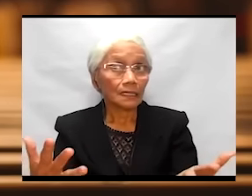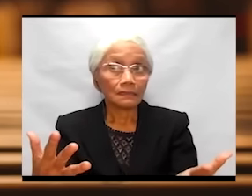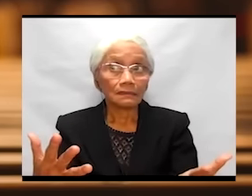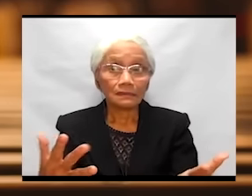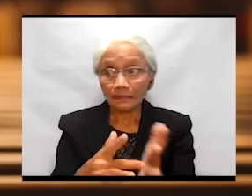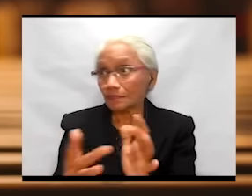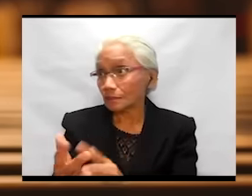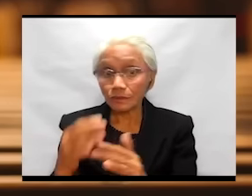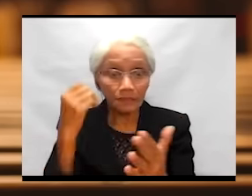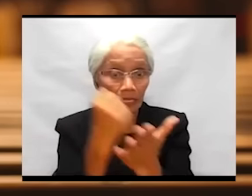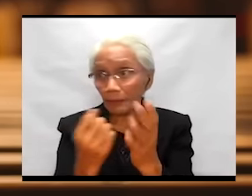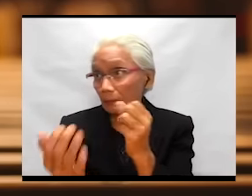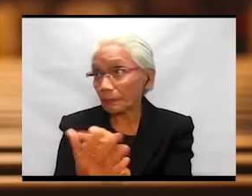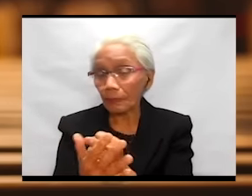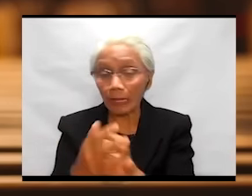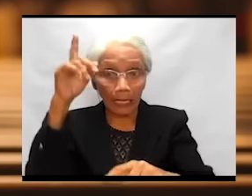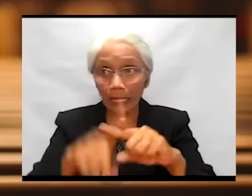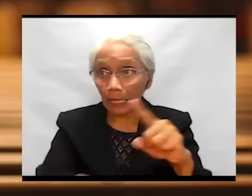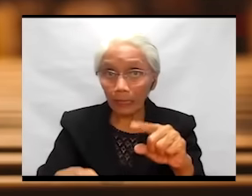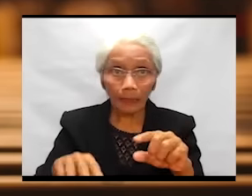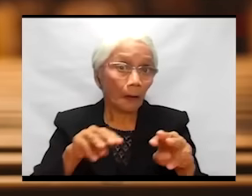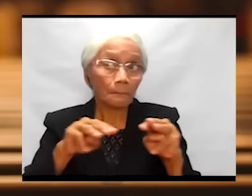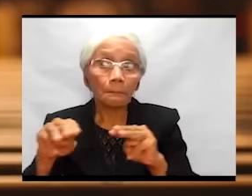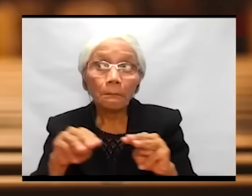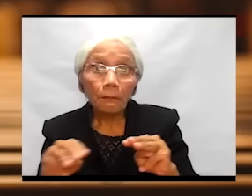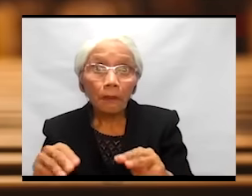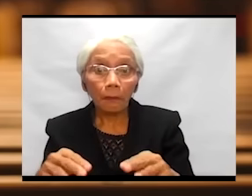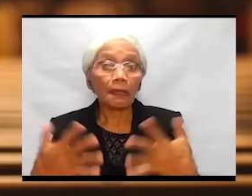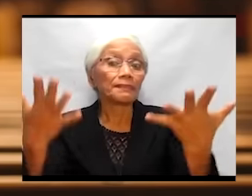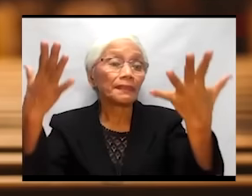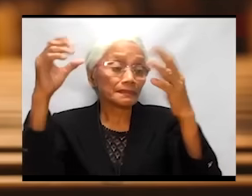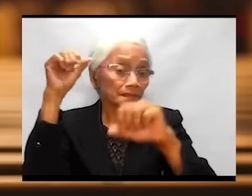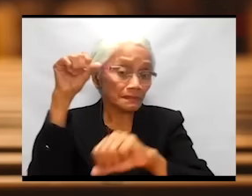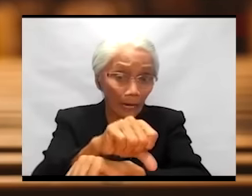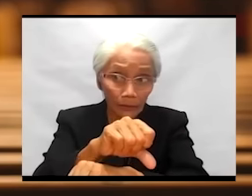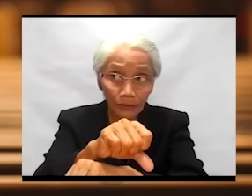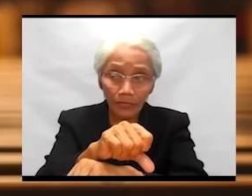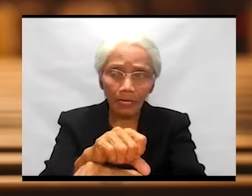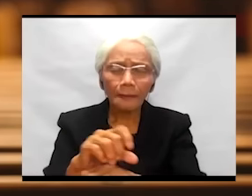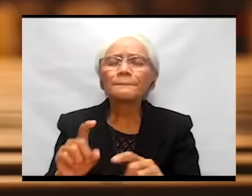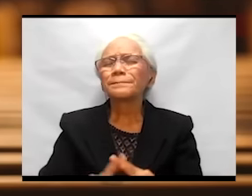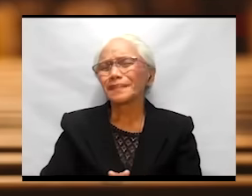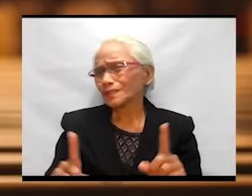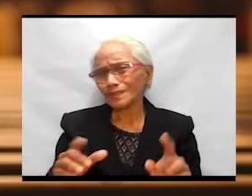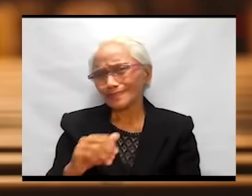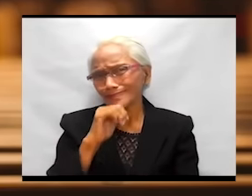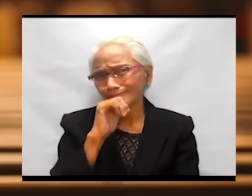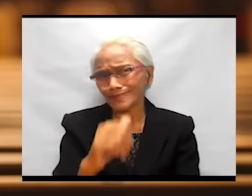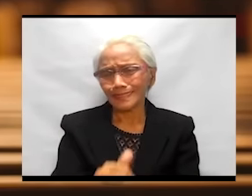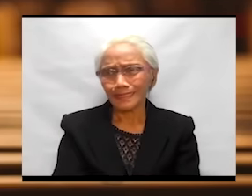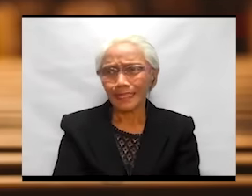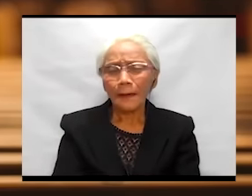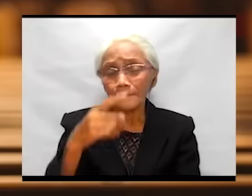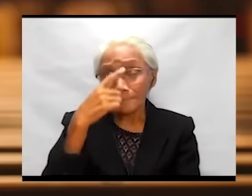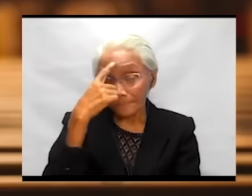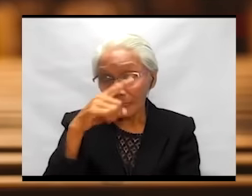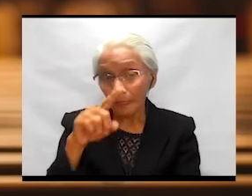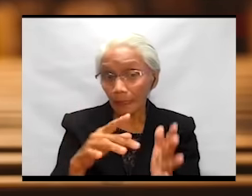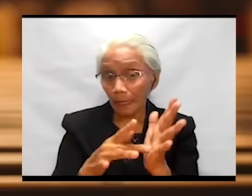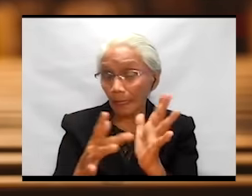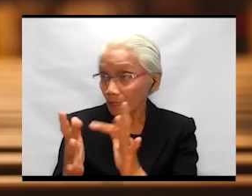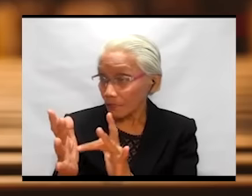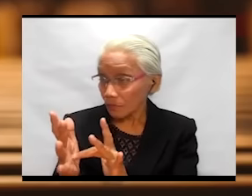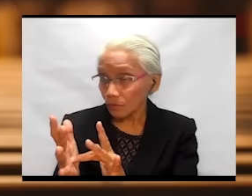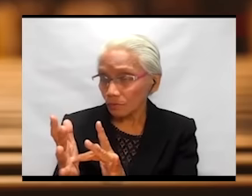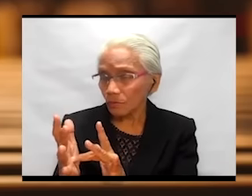napako siya doon, hindi na siya makakilos, talo siya. Pero hindi po eh, para sa